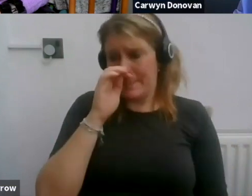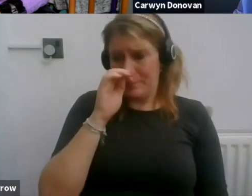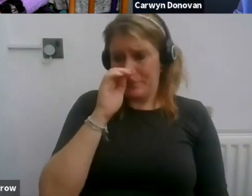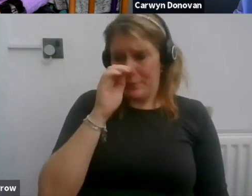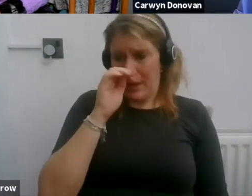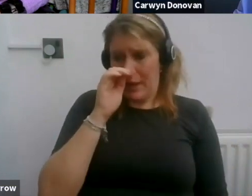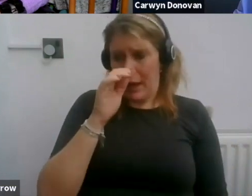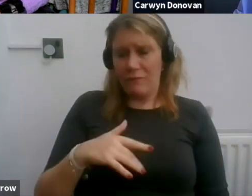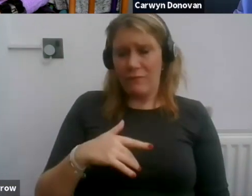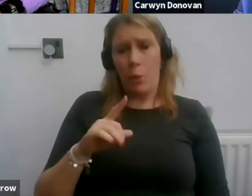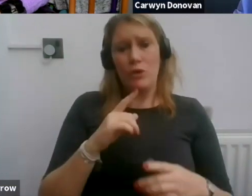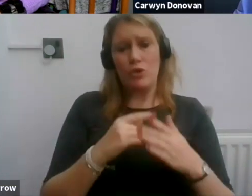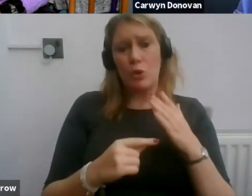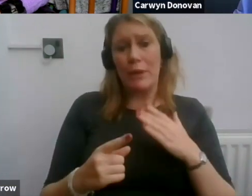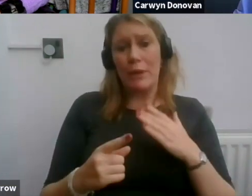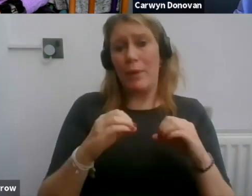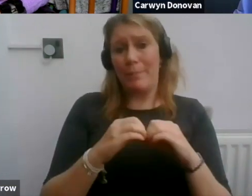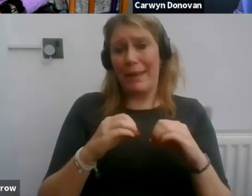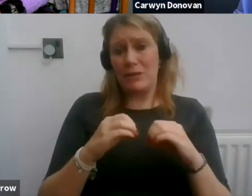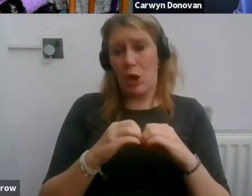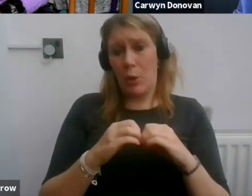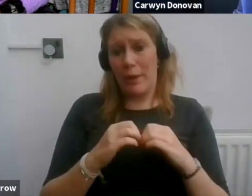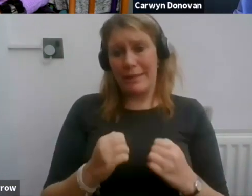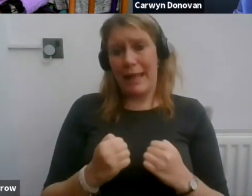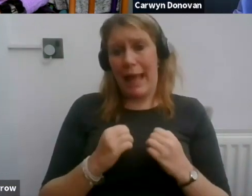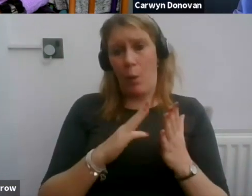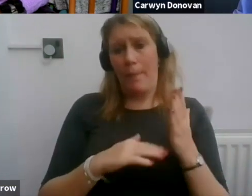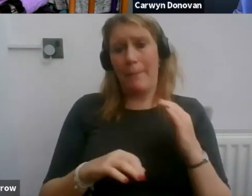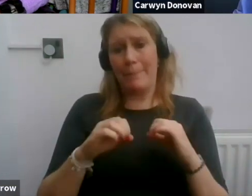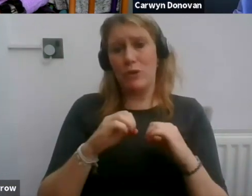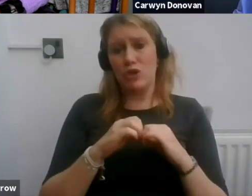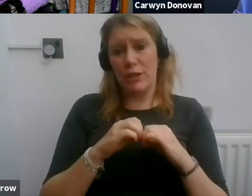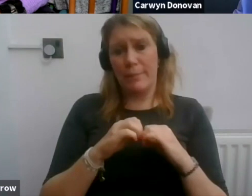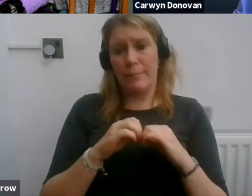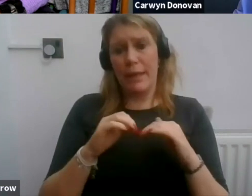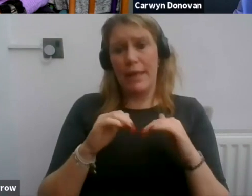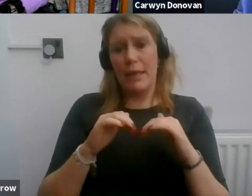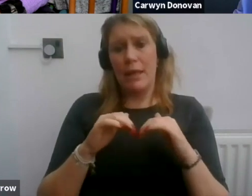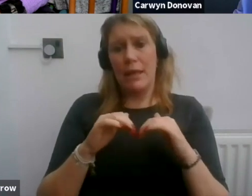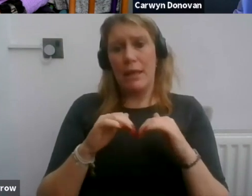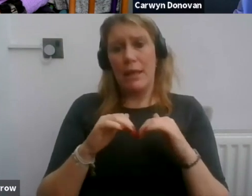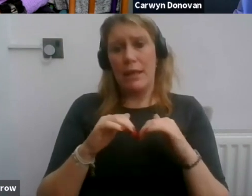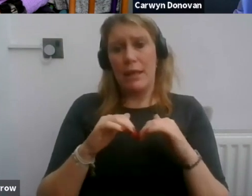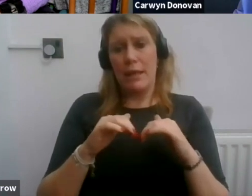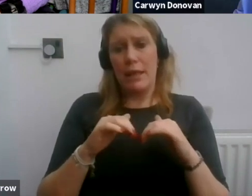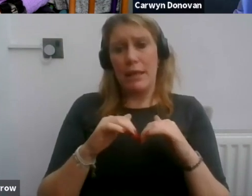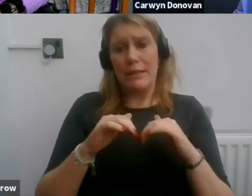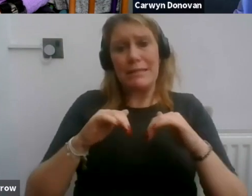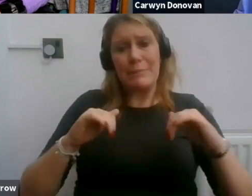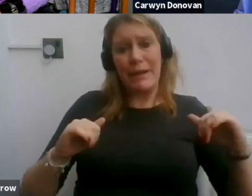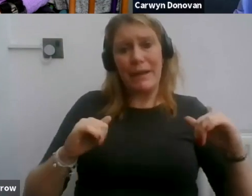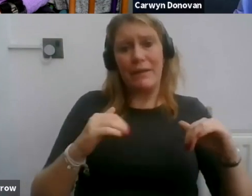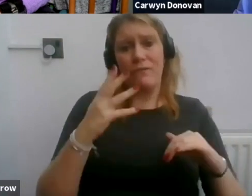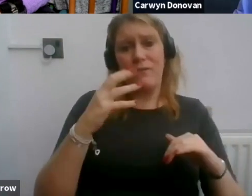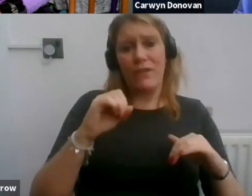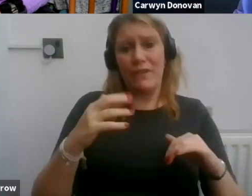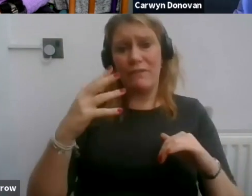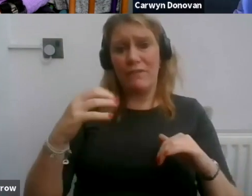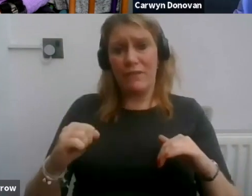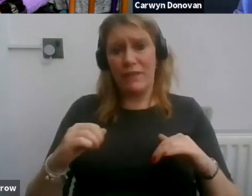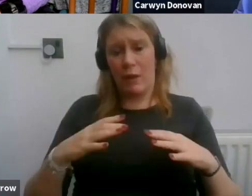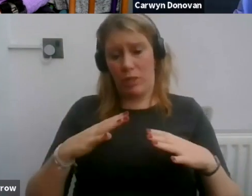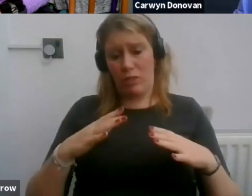that the fact that our membership is split just around about 50-50 between freelance